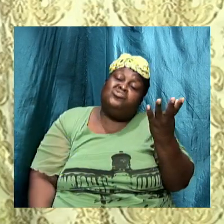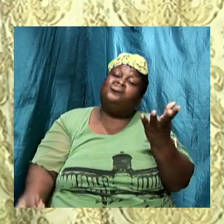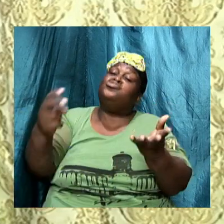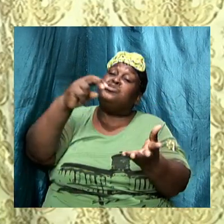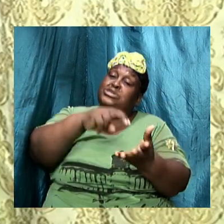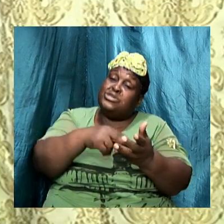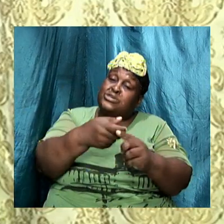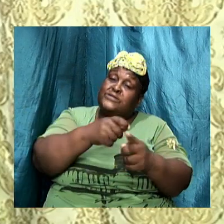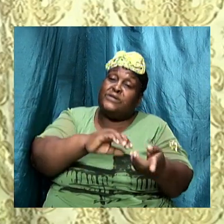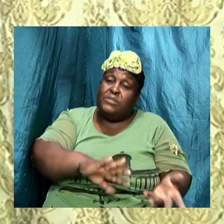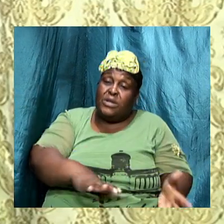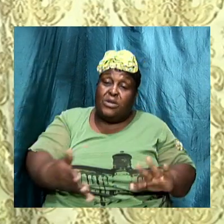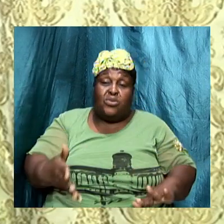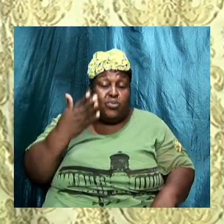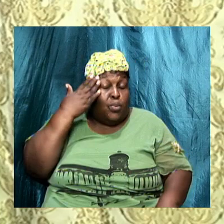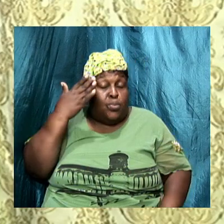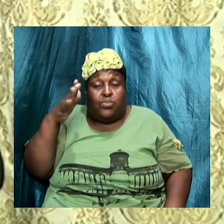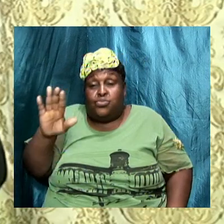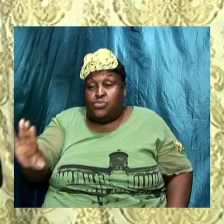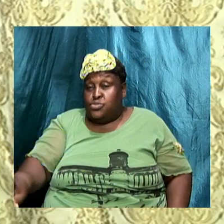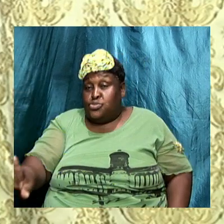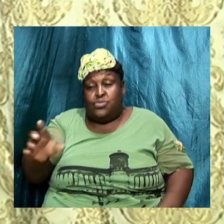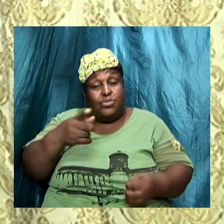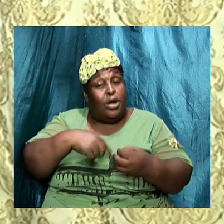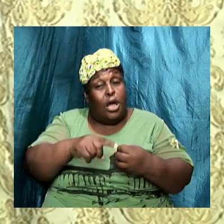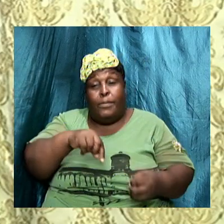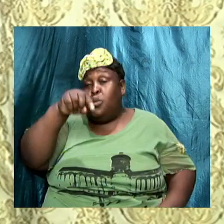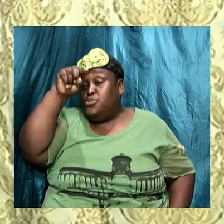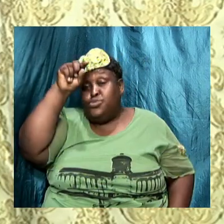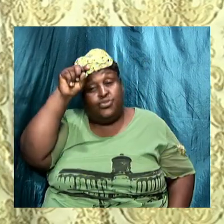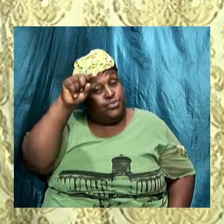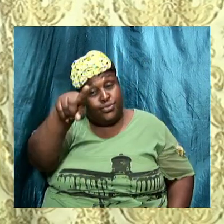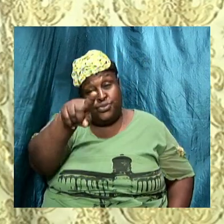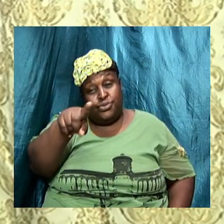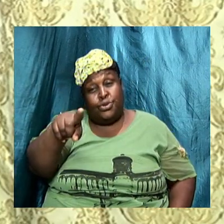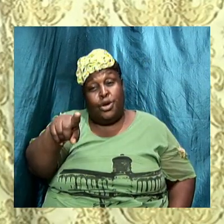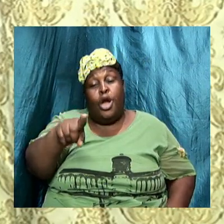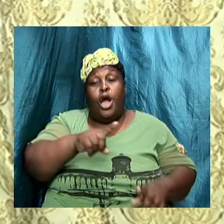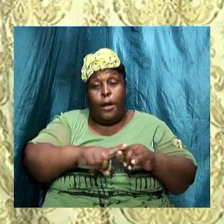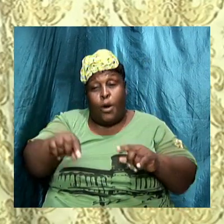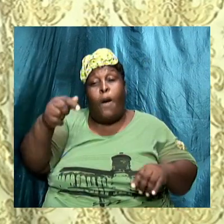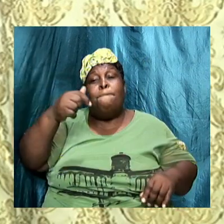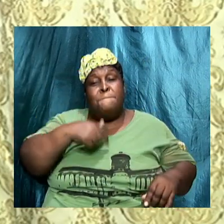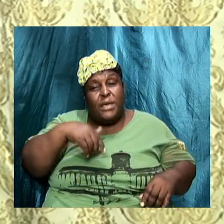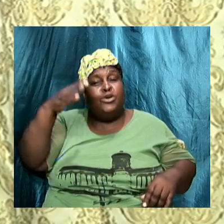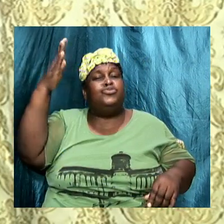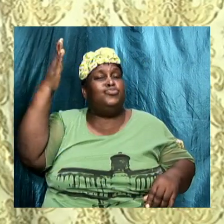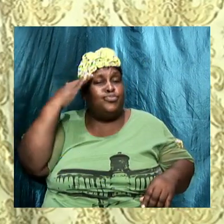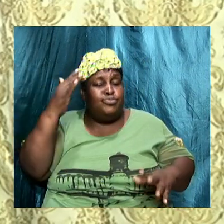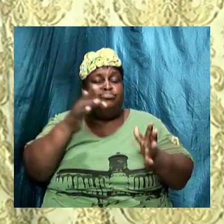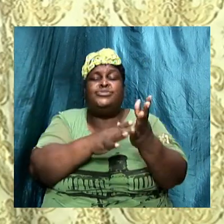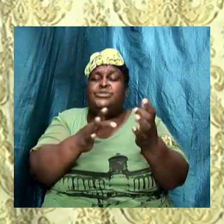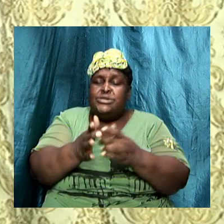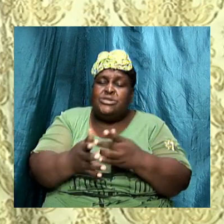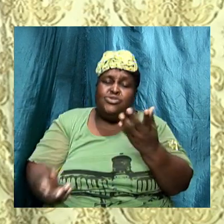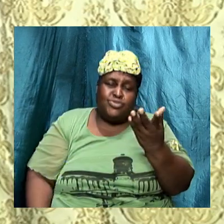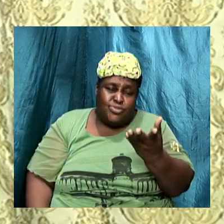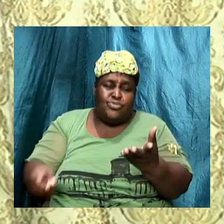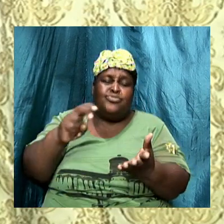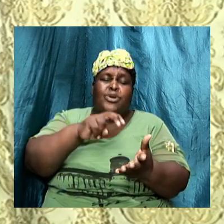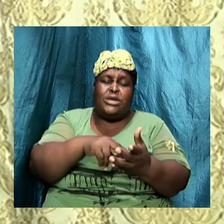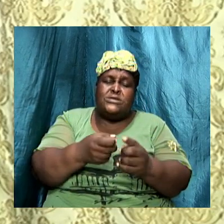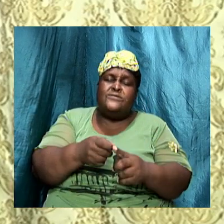dead I don't know about you I know without a shadow of a doubt Christ has risen from the dead nevertheless